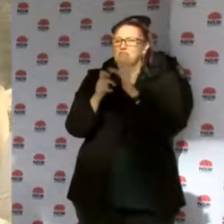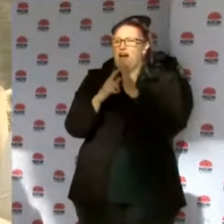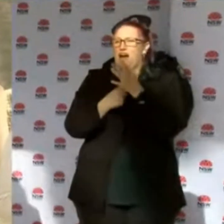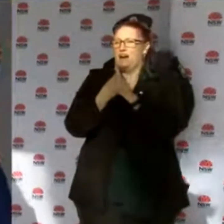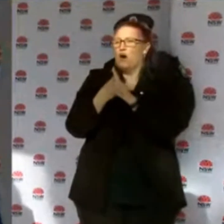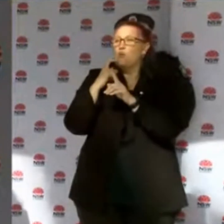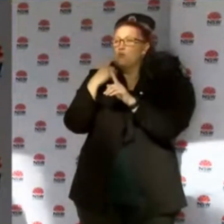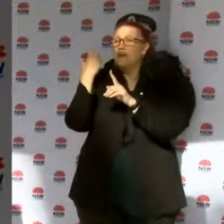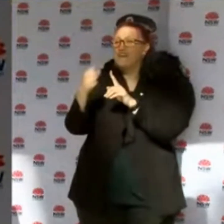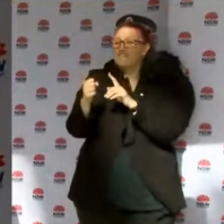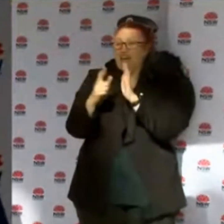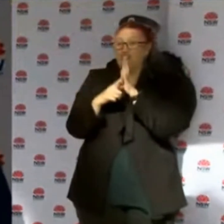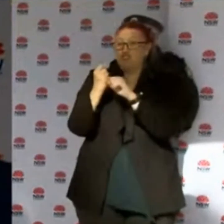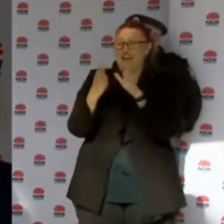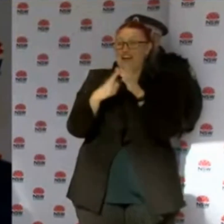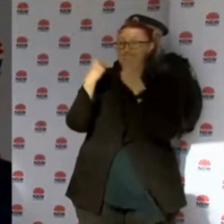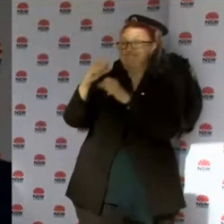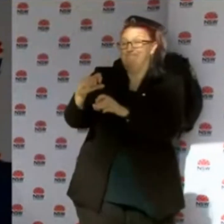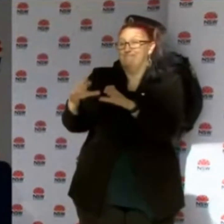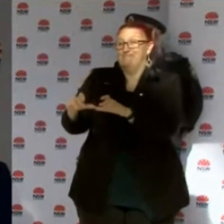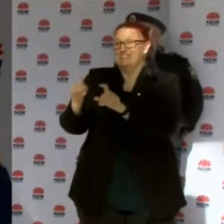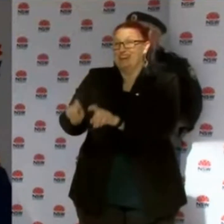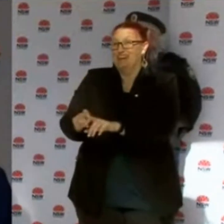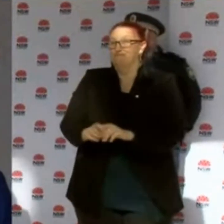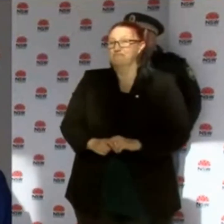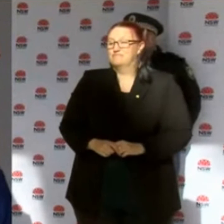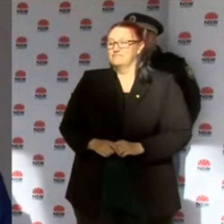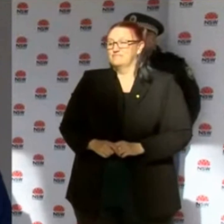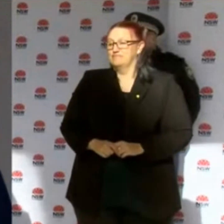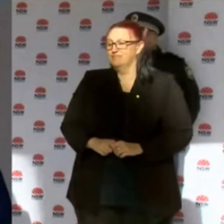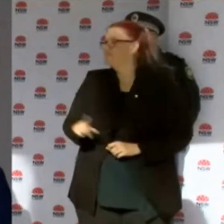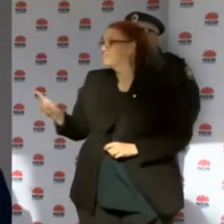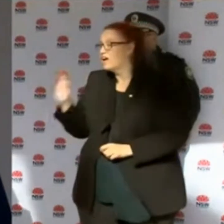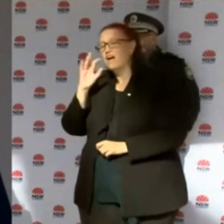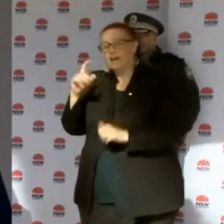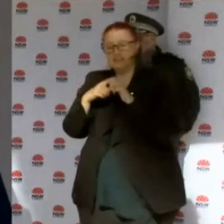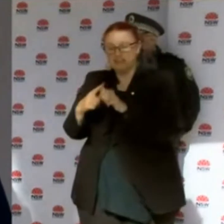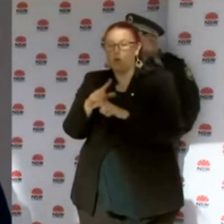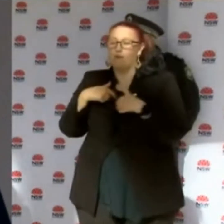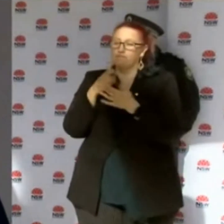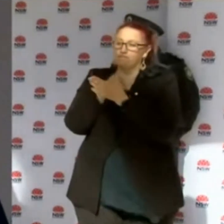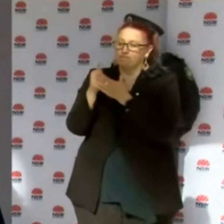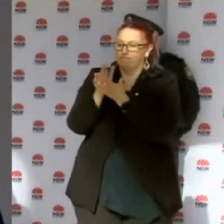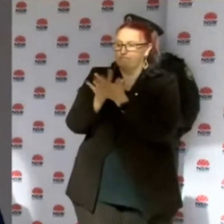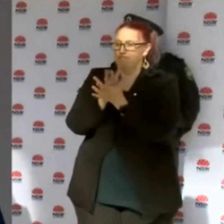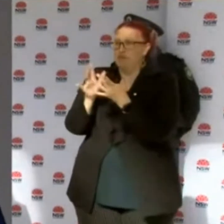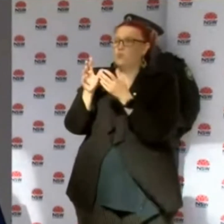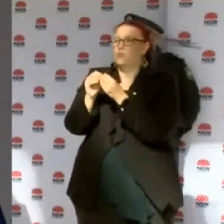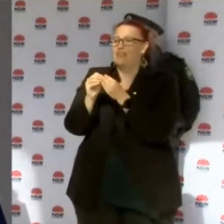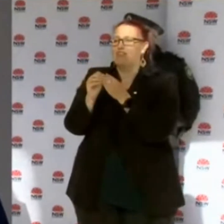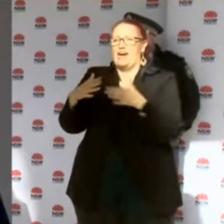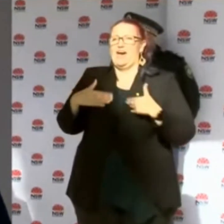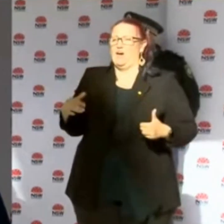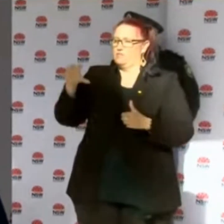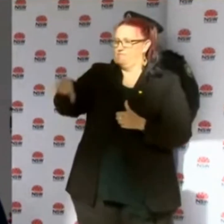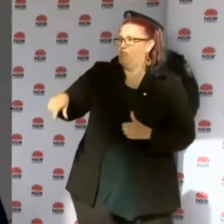We're keeping into regular contact with the public health unit there to assess the risk. As I said, clearly we're concerned about